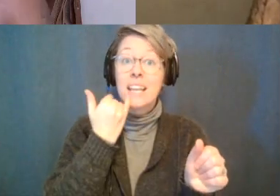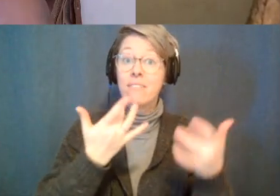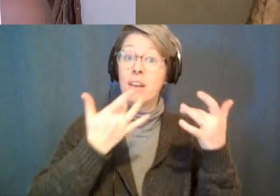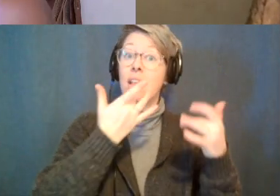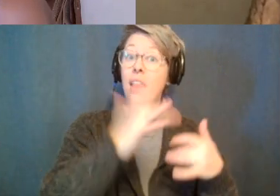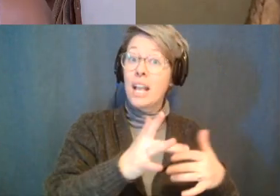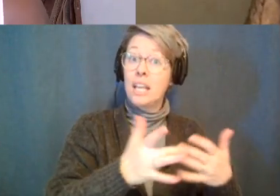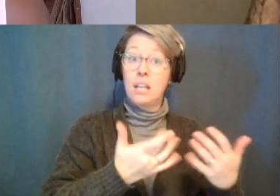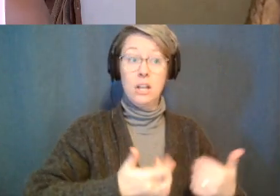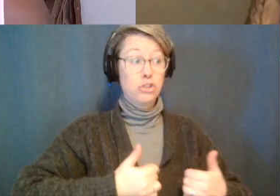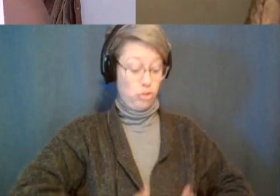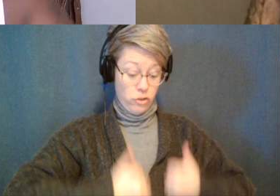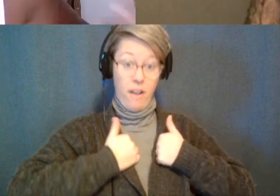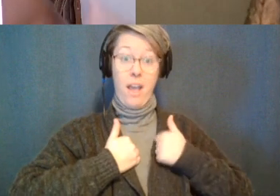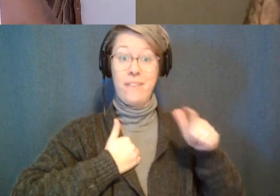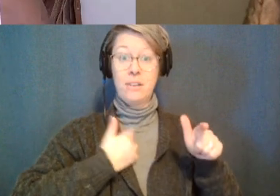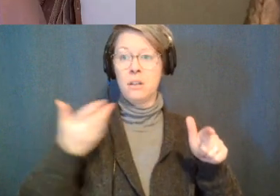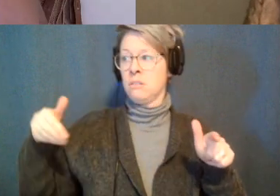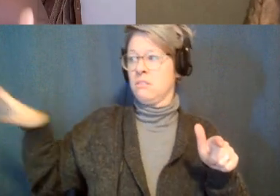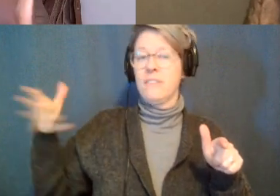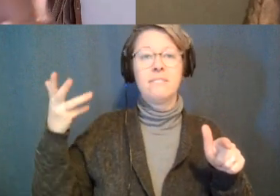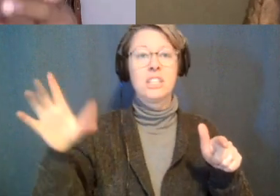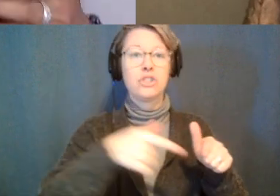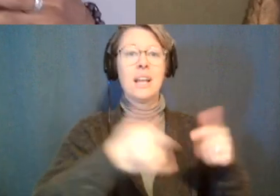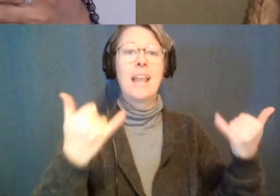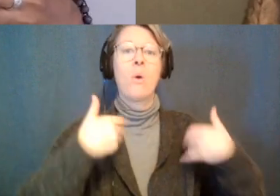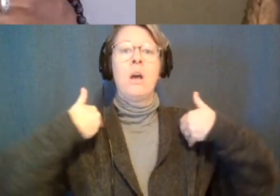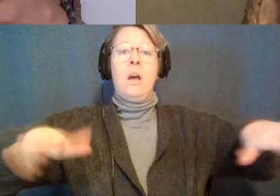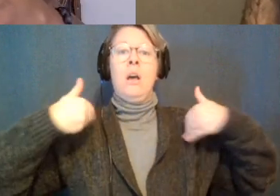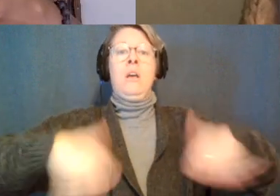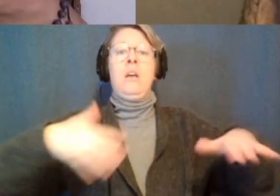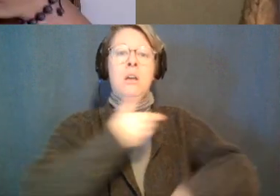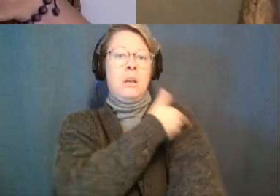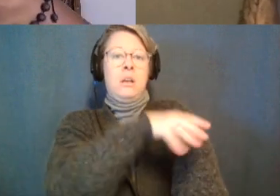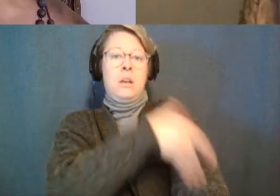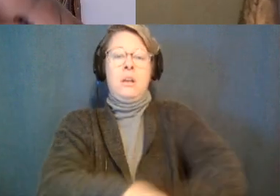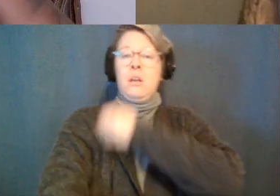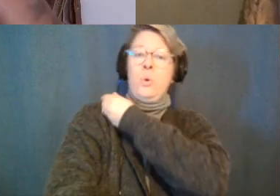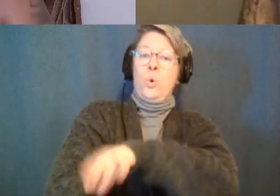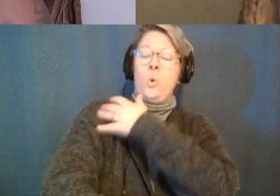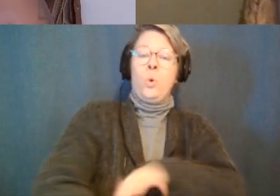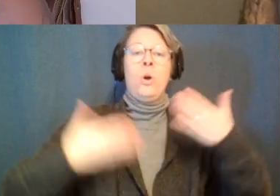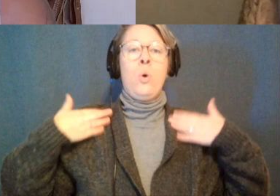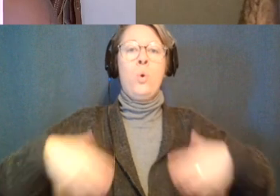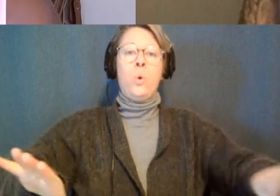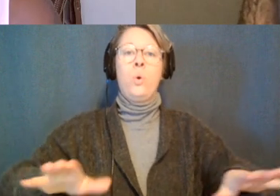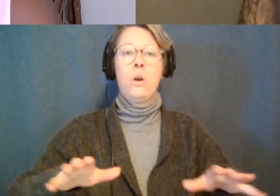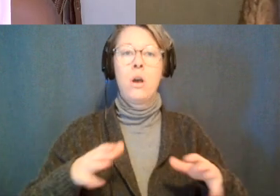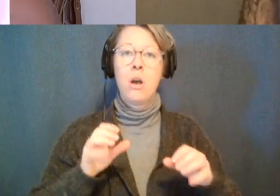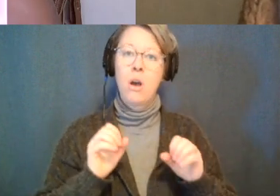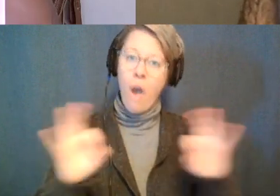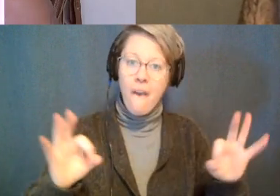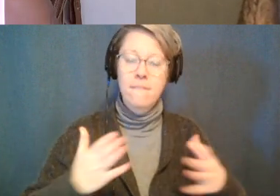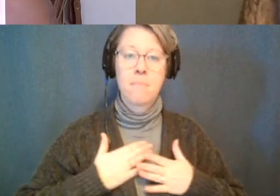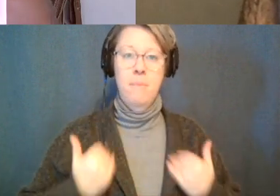it shakes itself off it has to get it off the body so i'm making sure that i'm taking this off my body because naturally as an empath